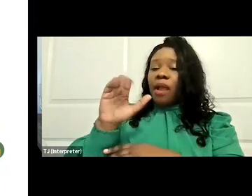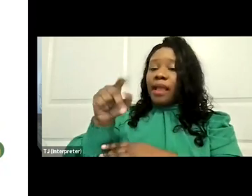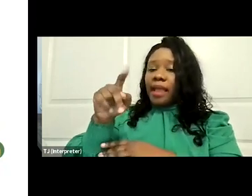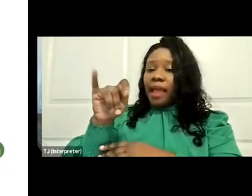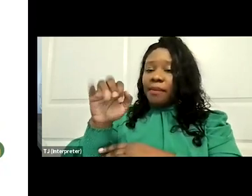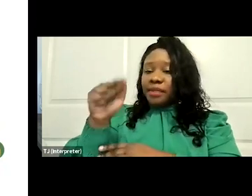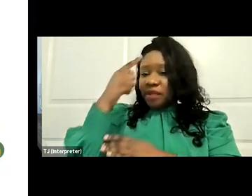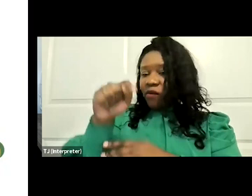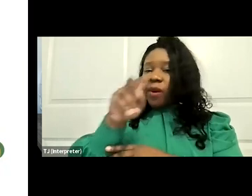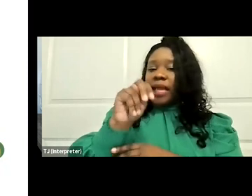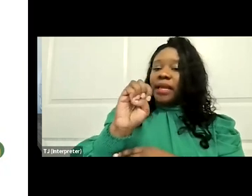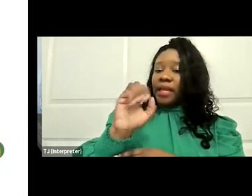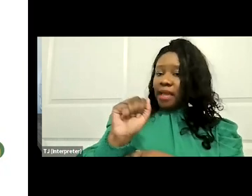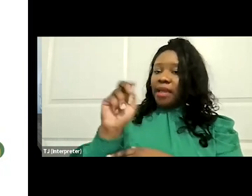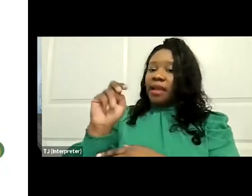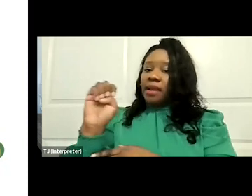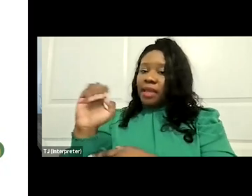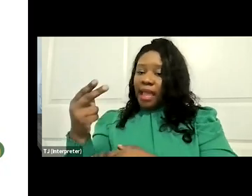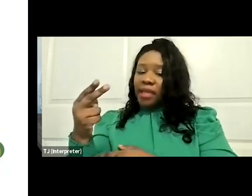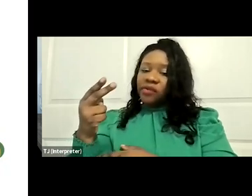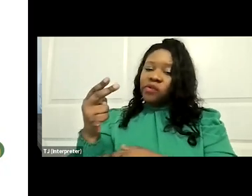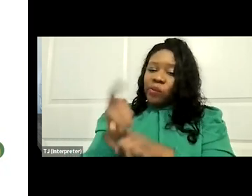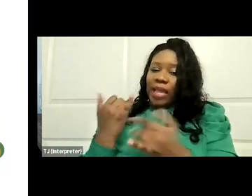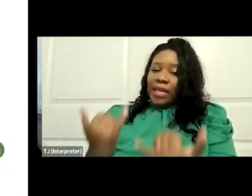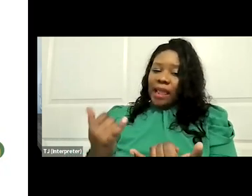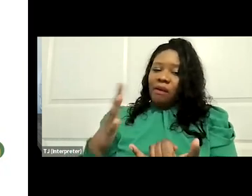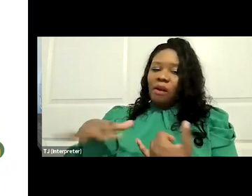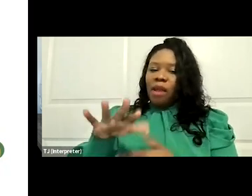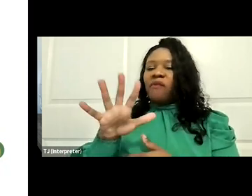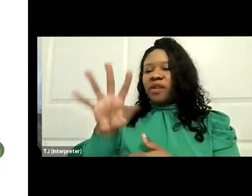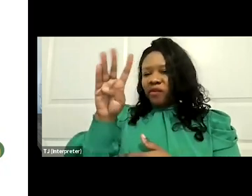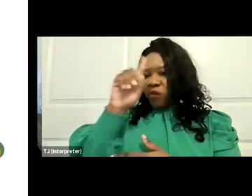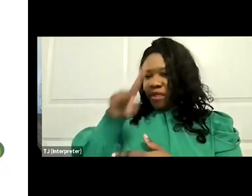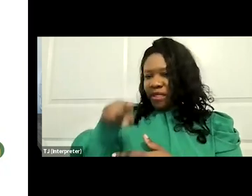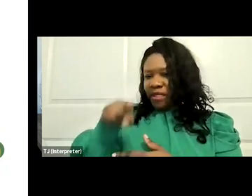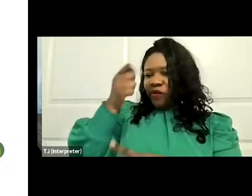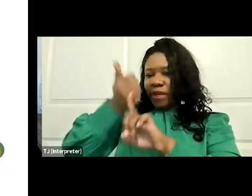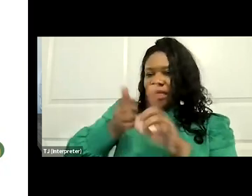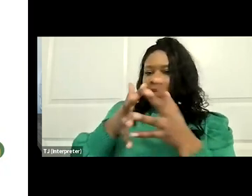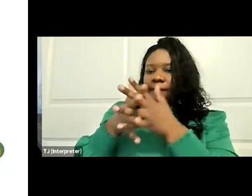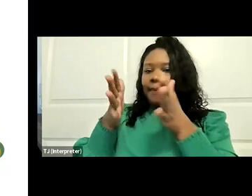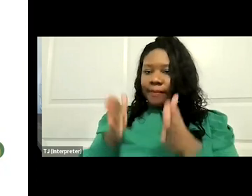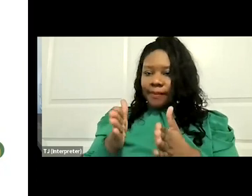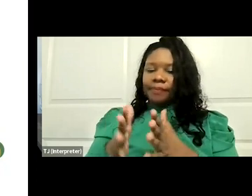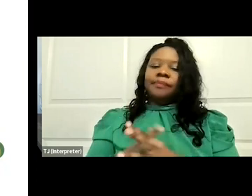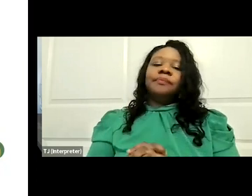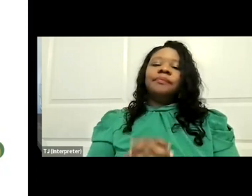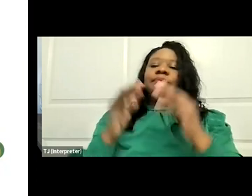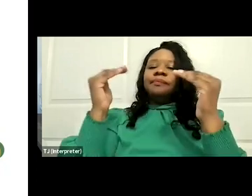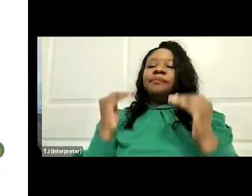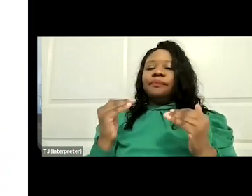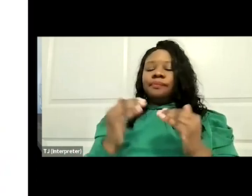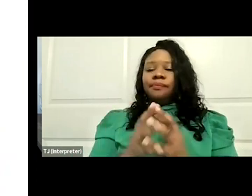which right now only funds about fifty four cents per American. The next slide.